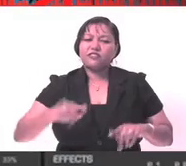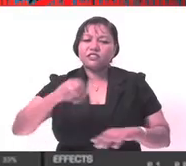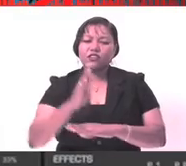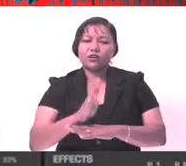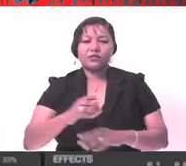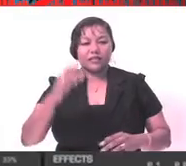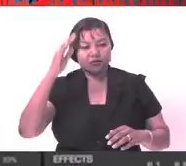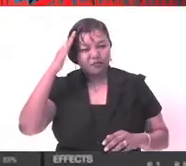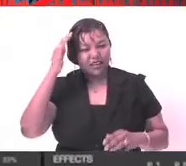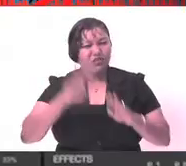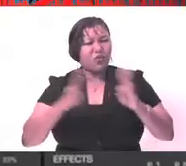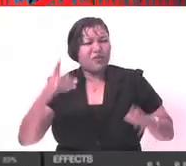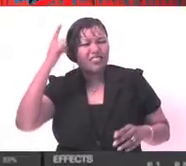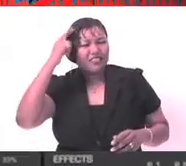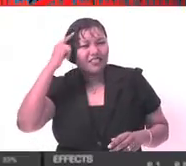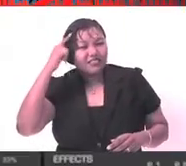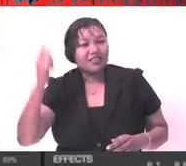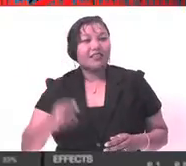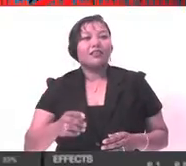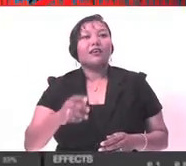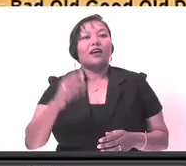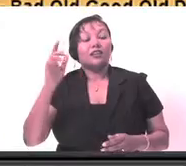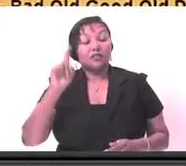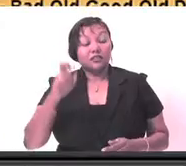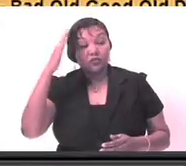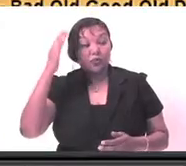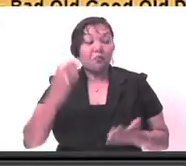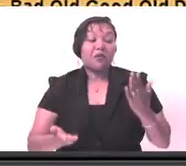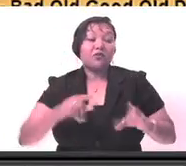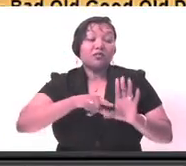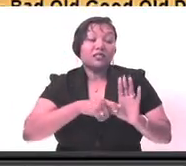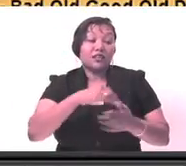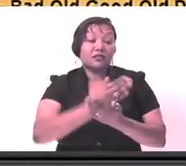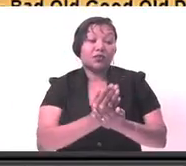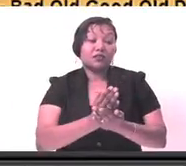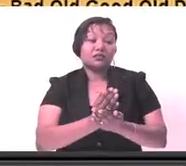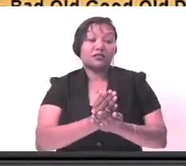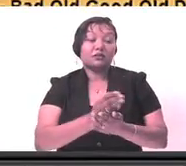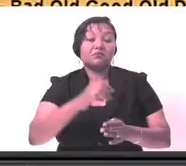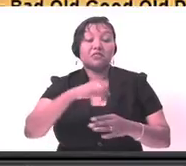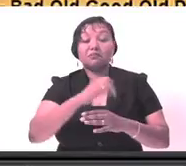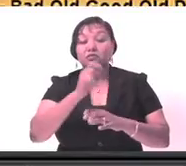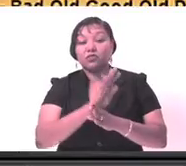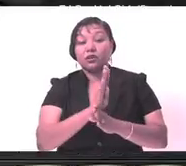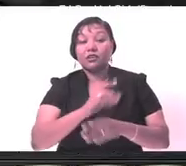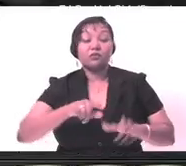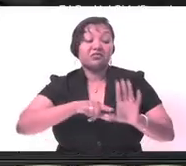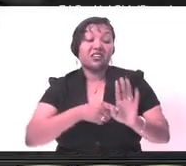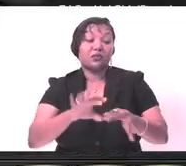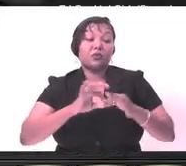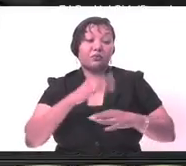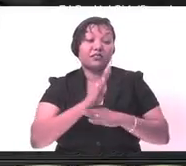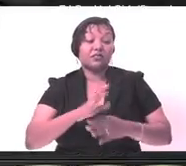jobs, and keep an open mind. You should also keep in mind that some careers will lead you to start your own business. You will learn